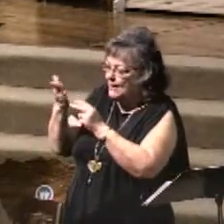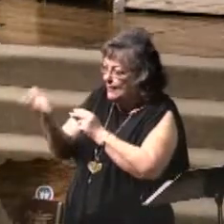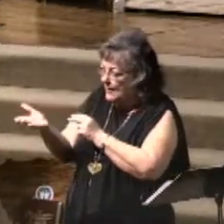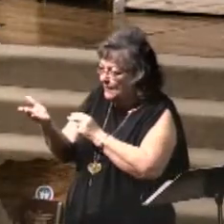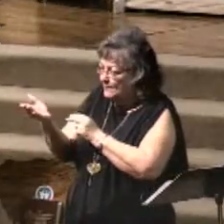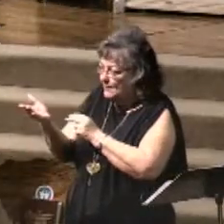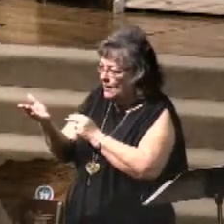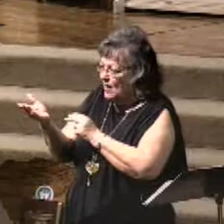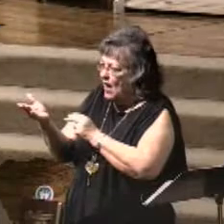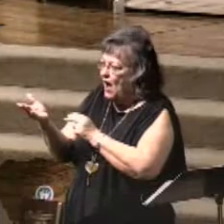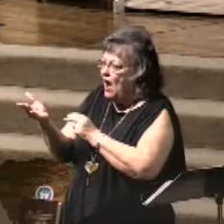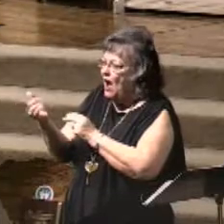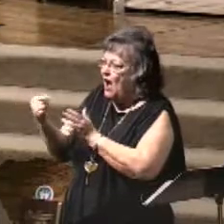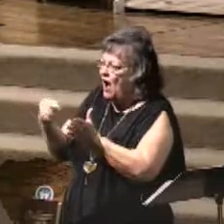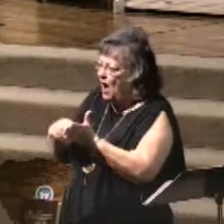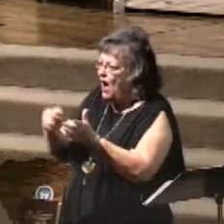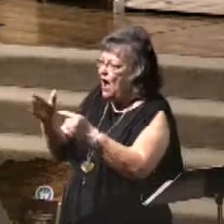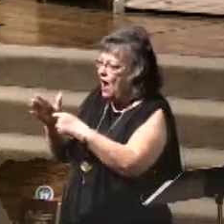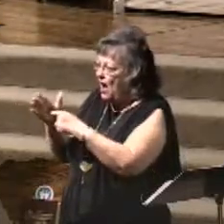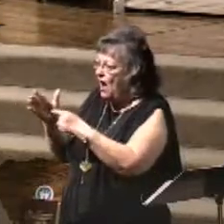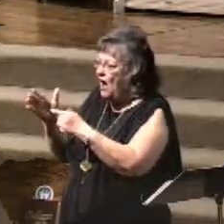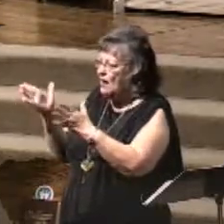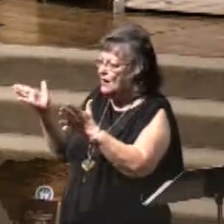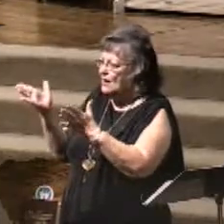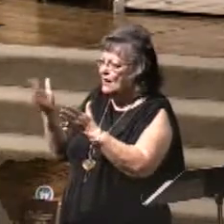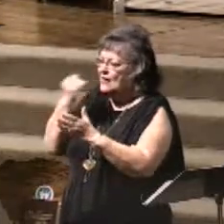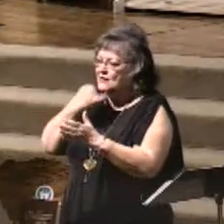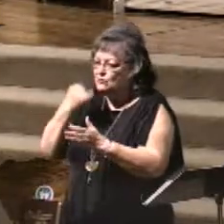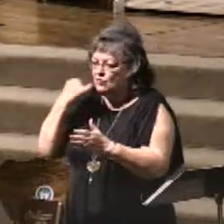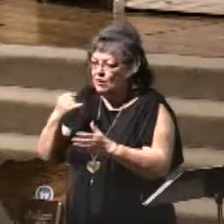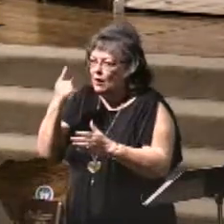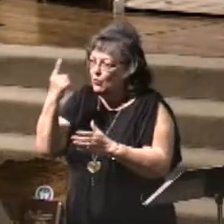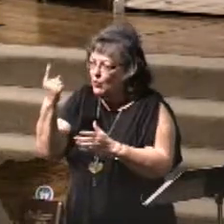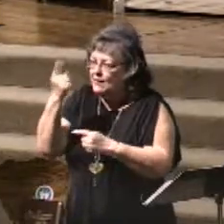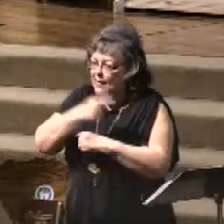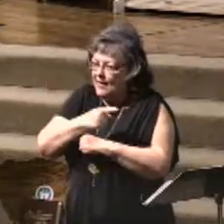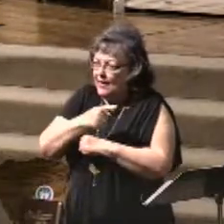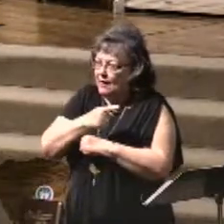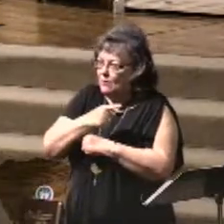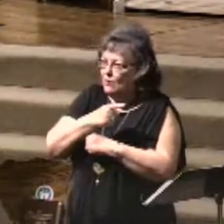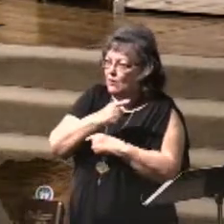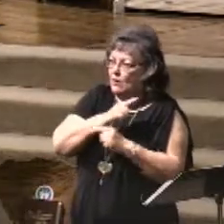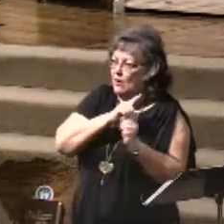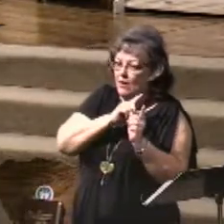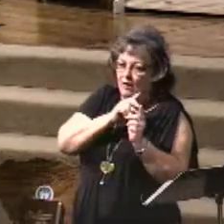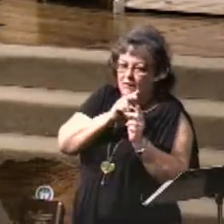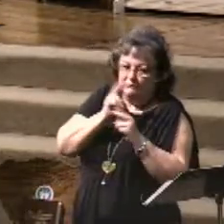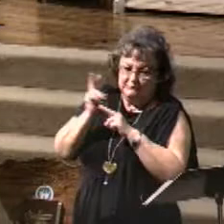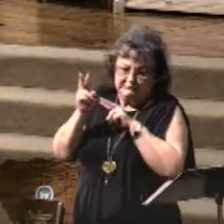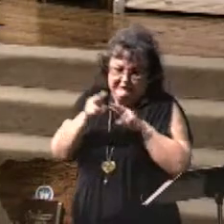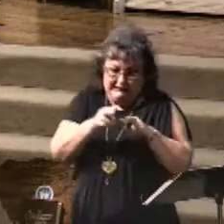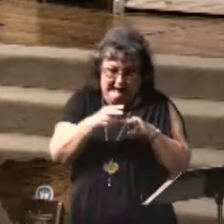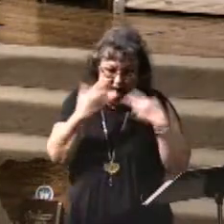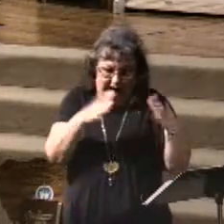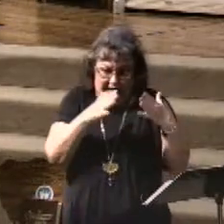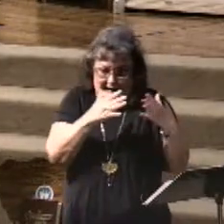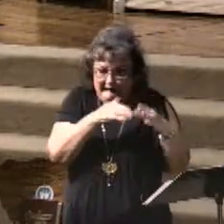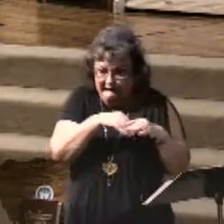as it were, Israel in one day will come back to the Lord Jesus. And there'll be